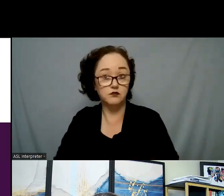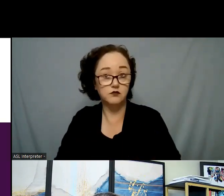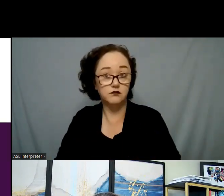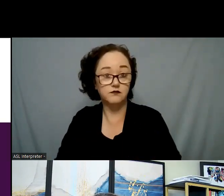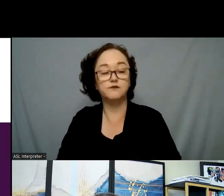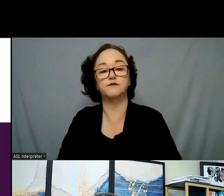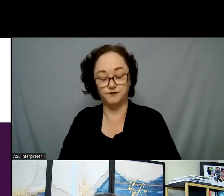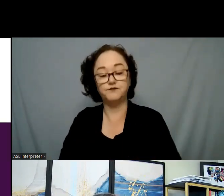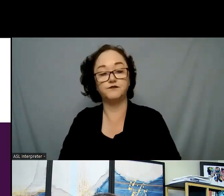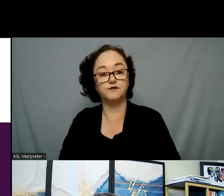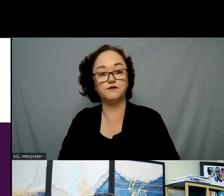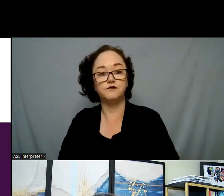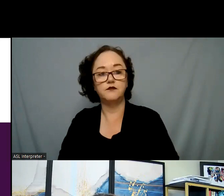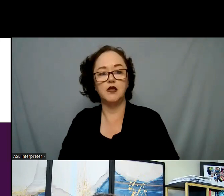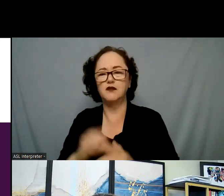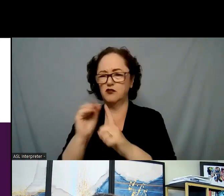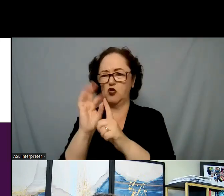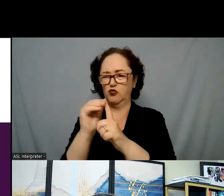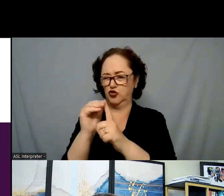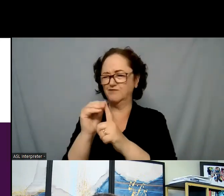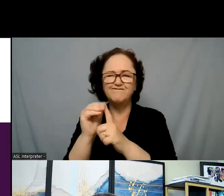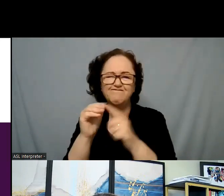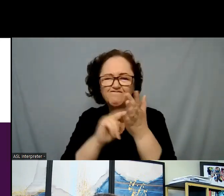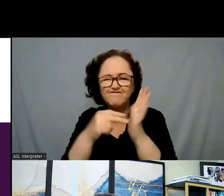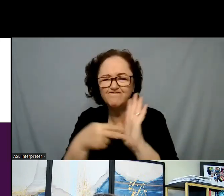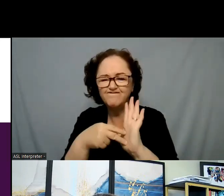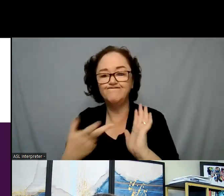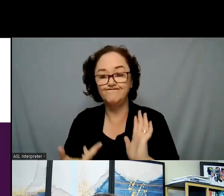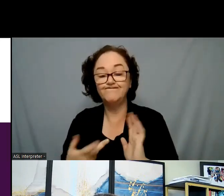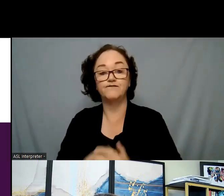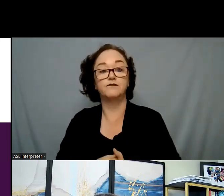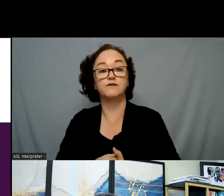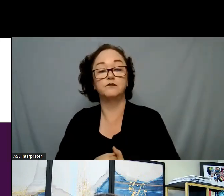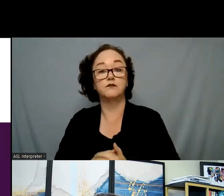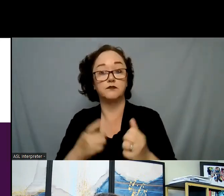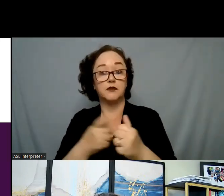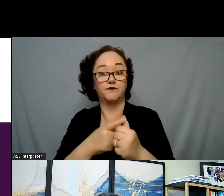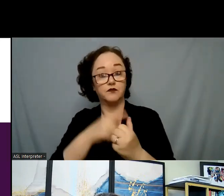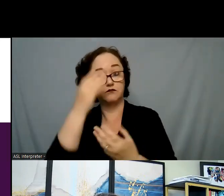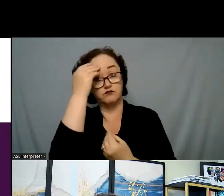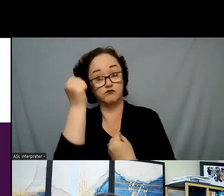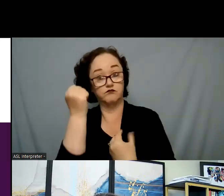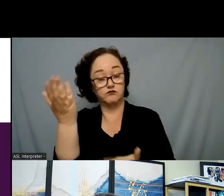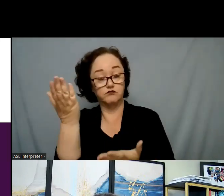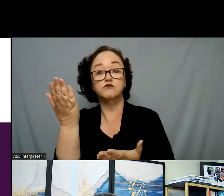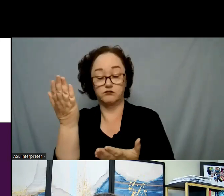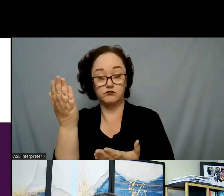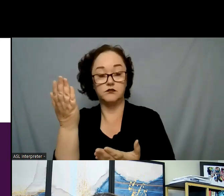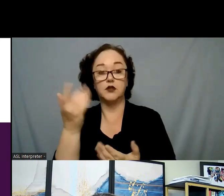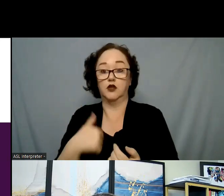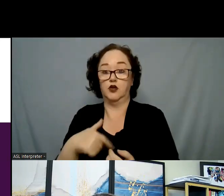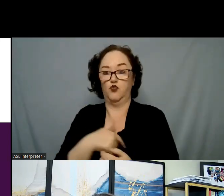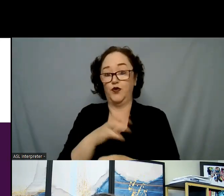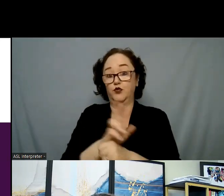So, what is culture? How do we define culture? So, first, let me state that we are certainly utilizing a definition